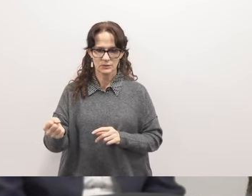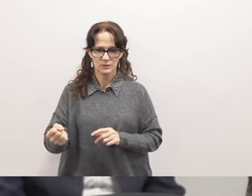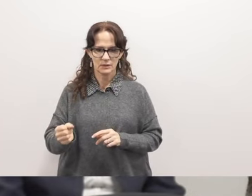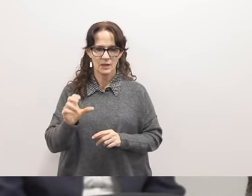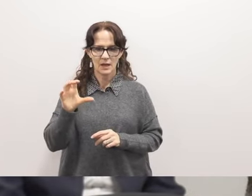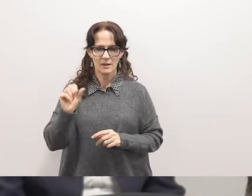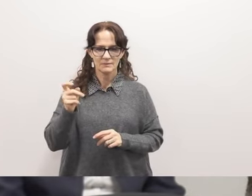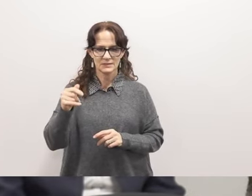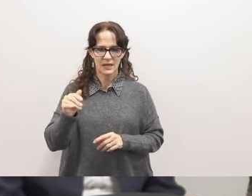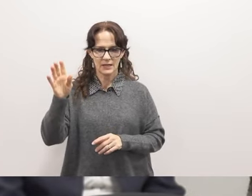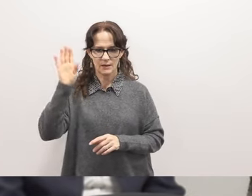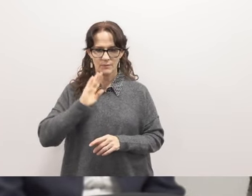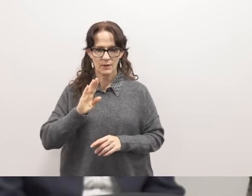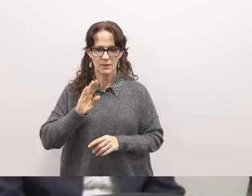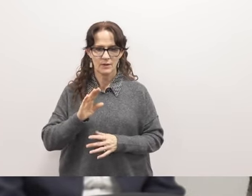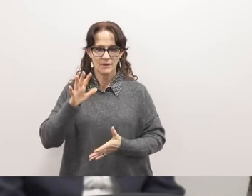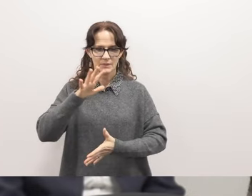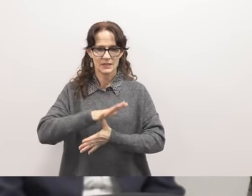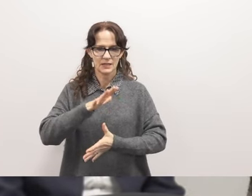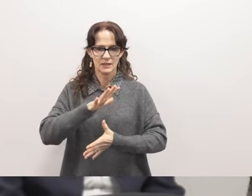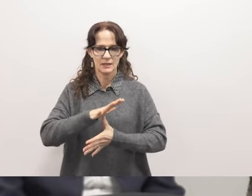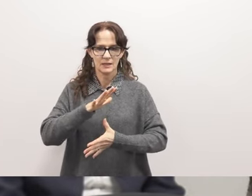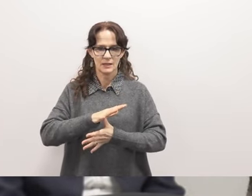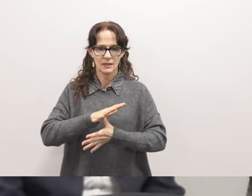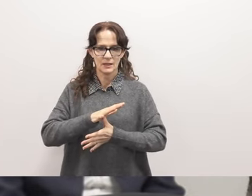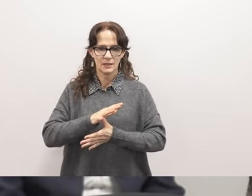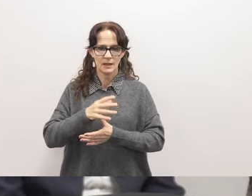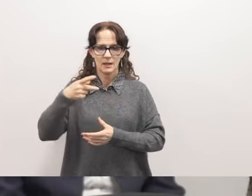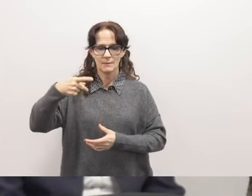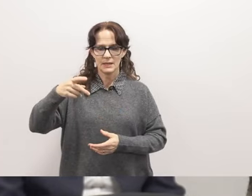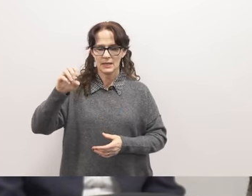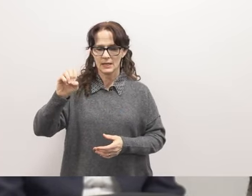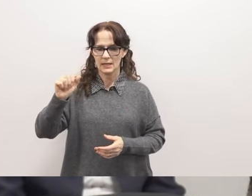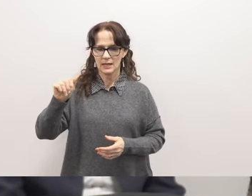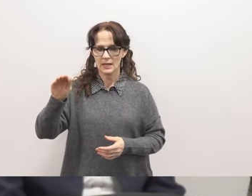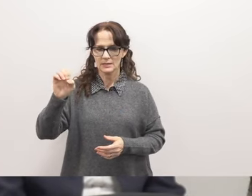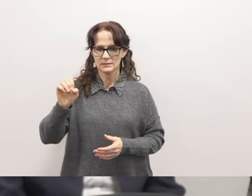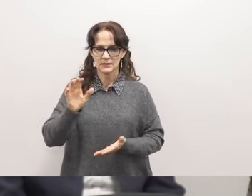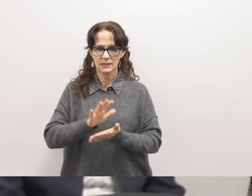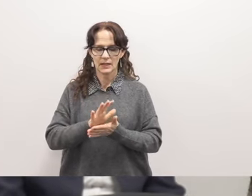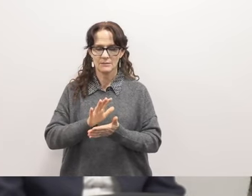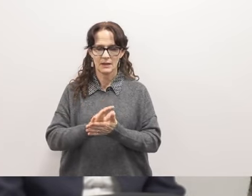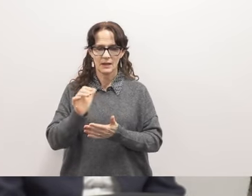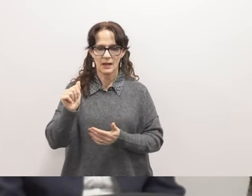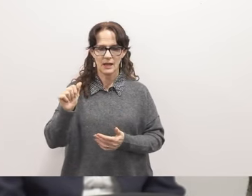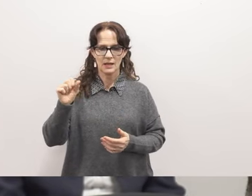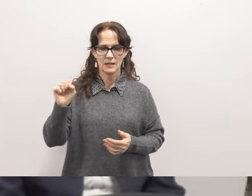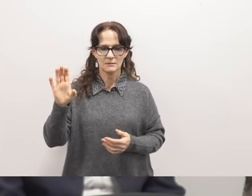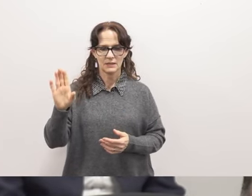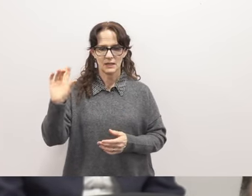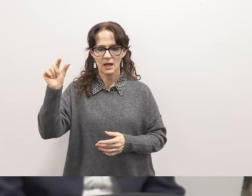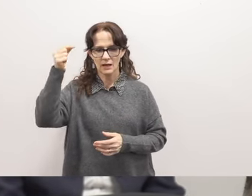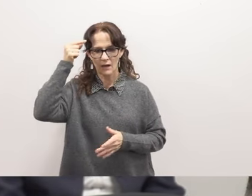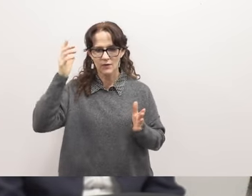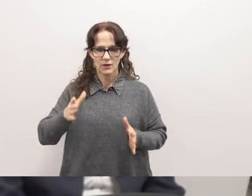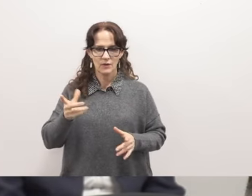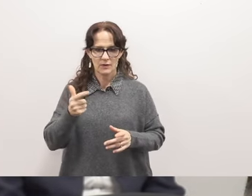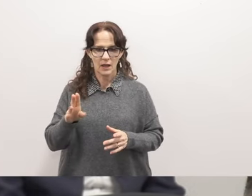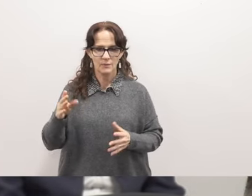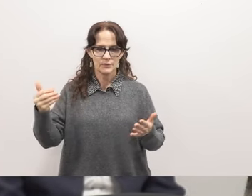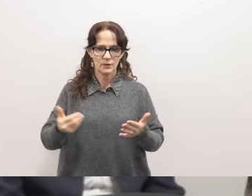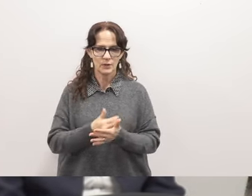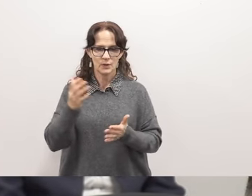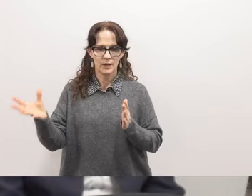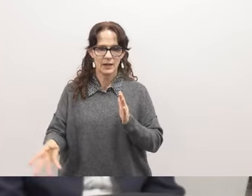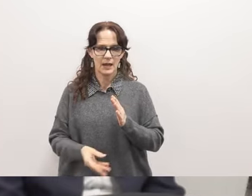is sadie brown and i am a senior in the peace academy i'm the asb governor of clubs a newly added position